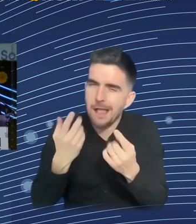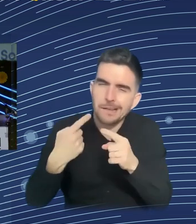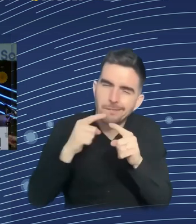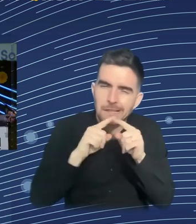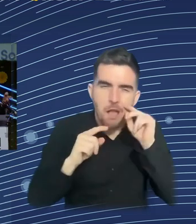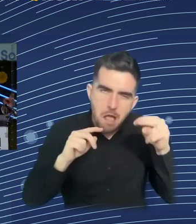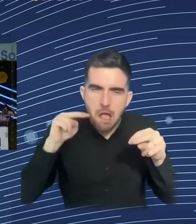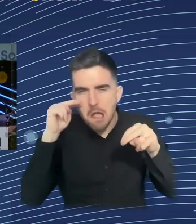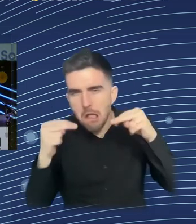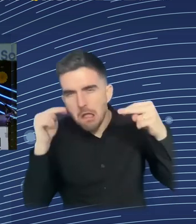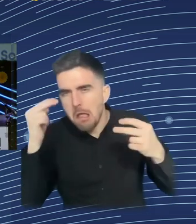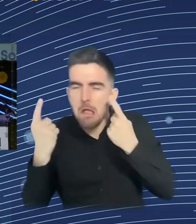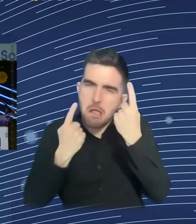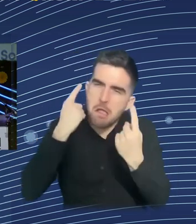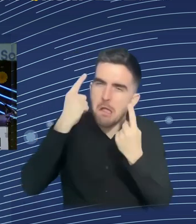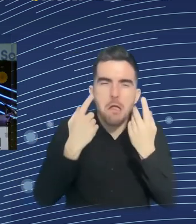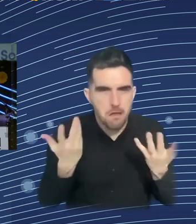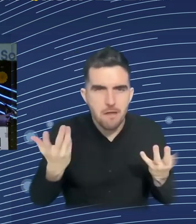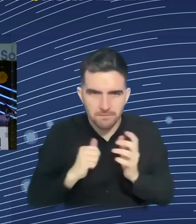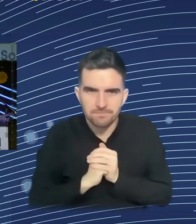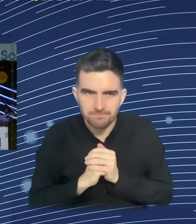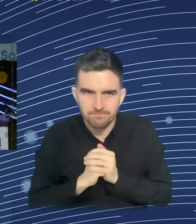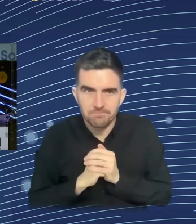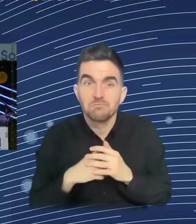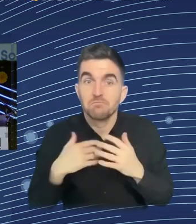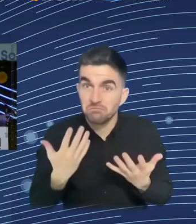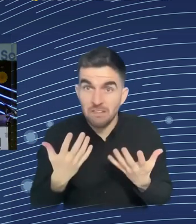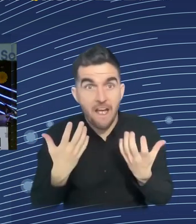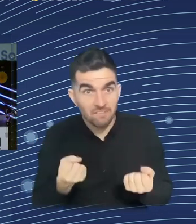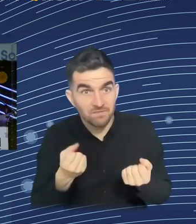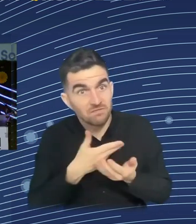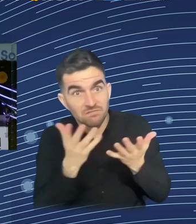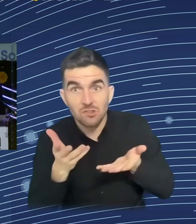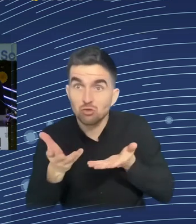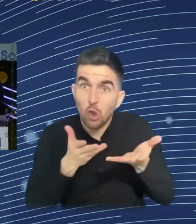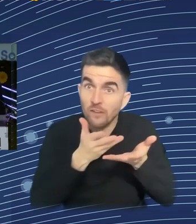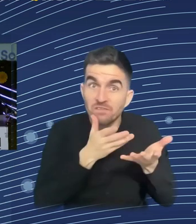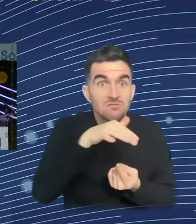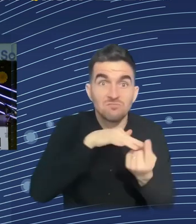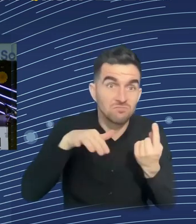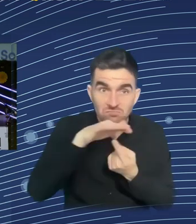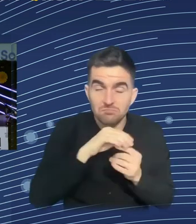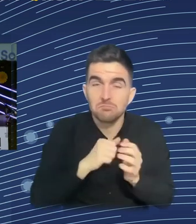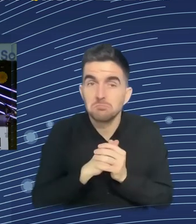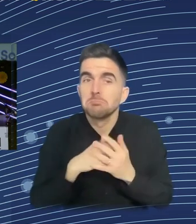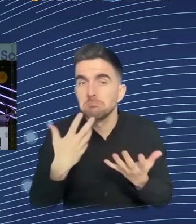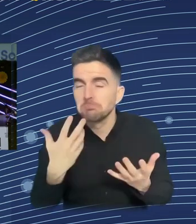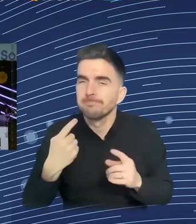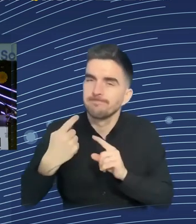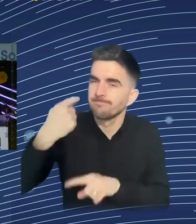growing and growing. Leontiev actually made the same mistake in 1983. That's more surprising because by 1983,